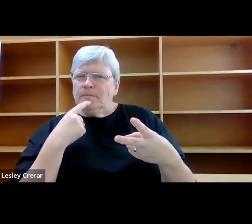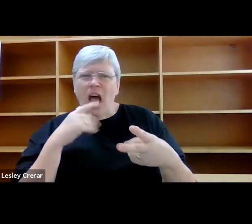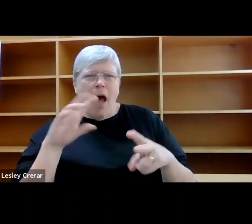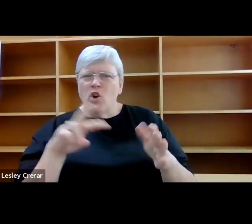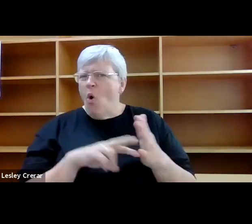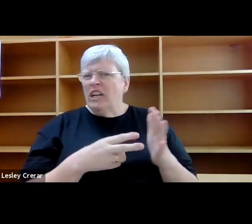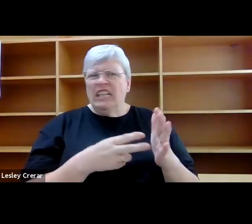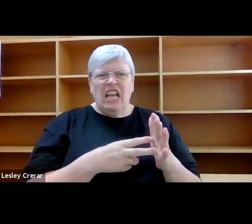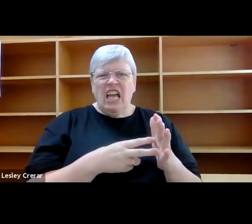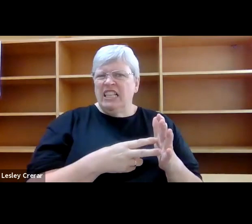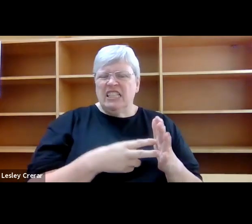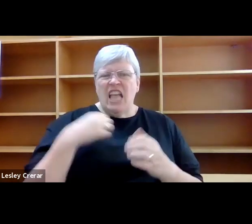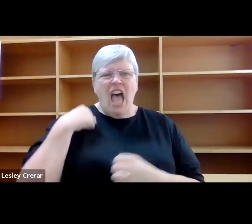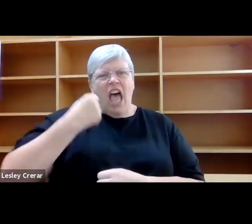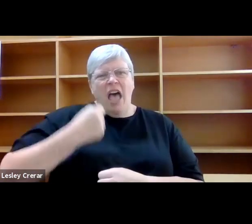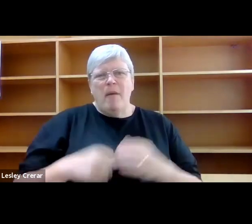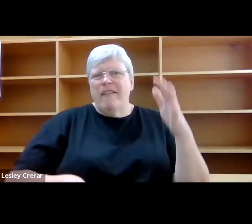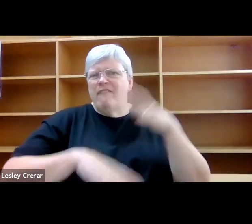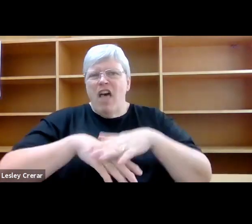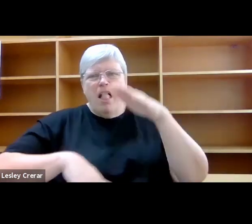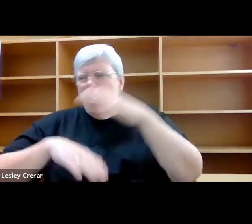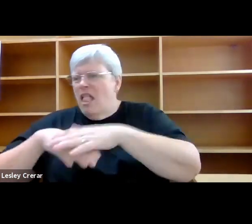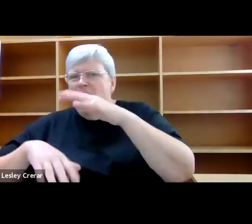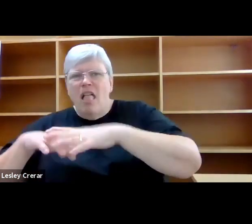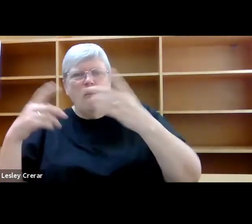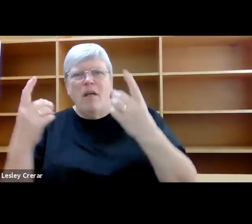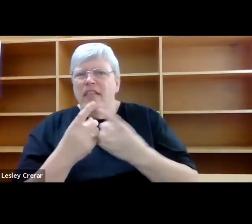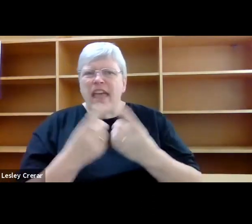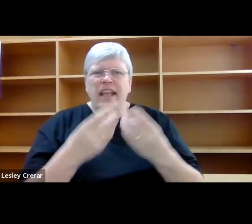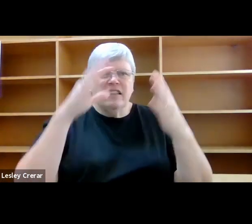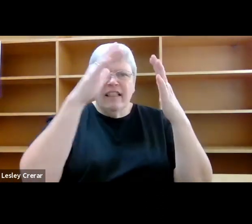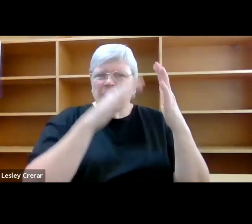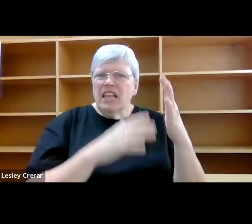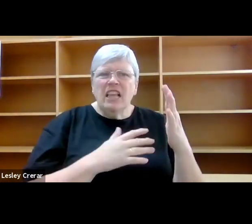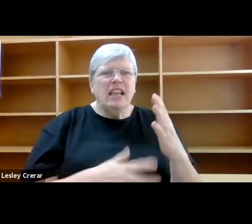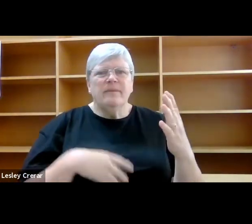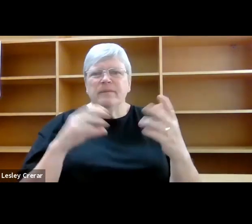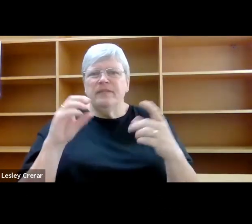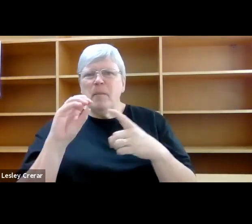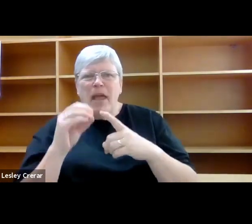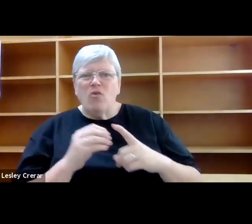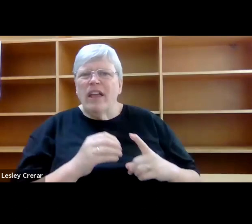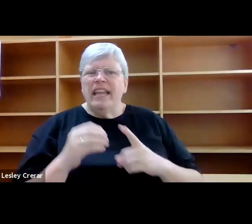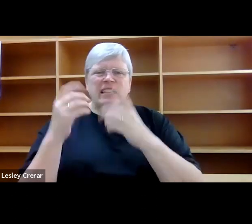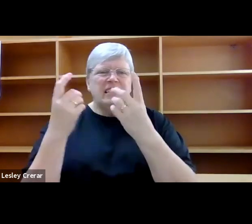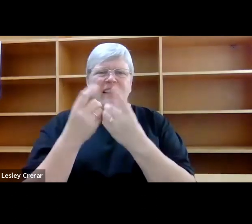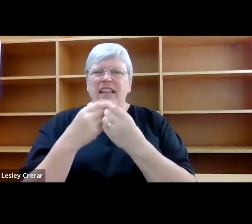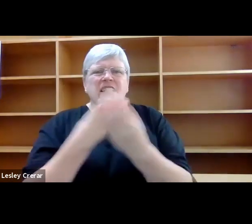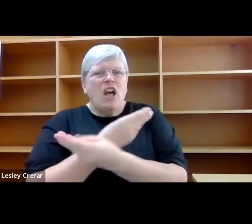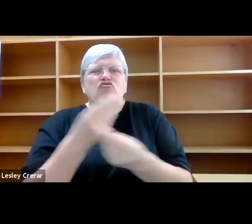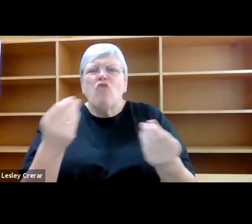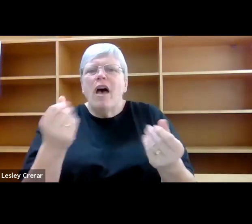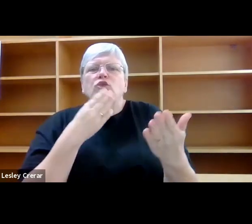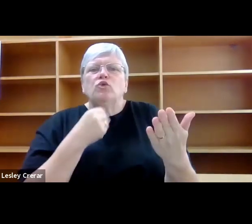handbag are always filled with seed pods, with leaves and little berries and things I'm going to dry and use